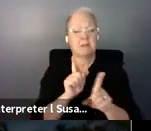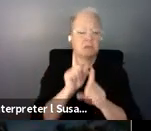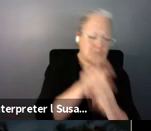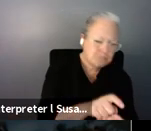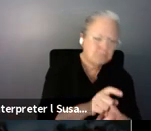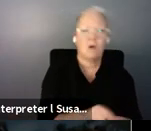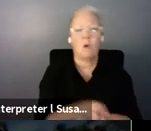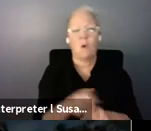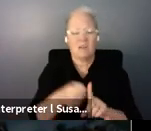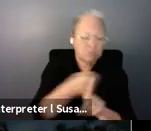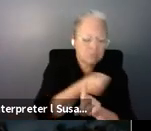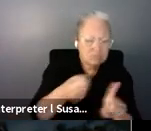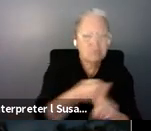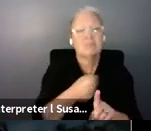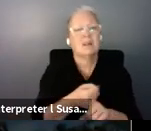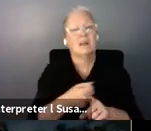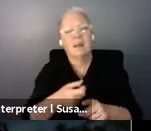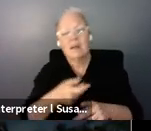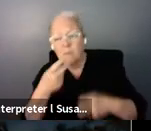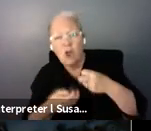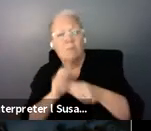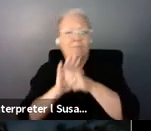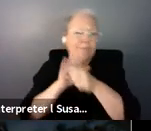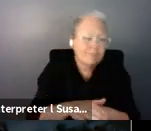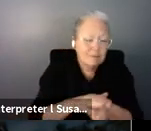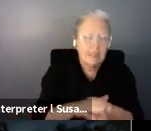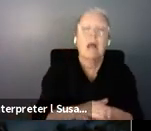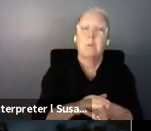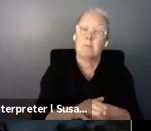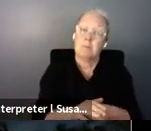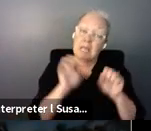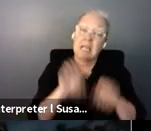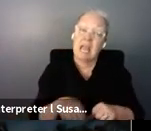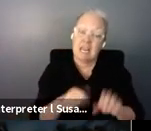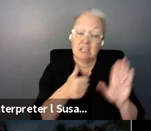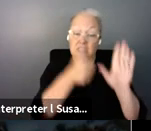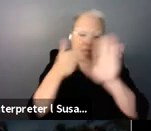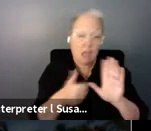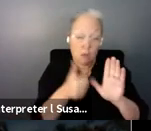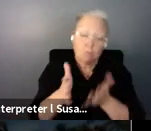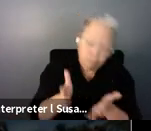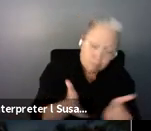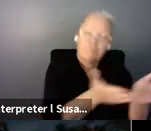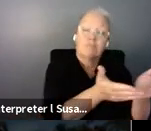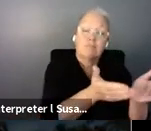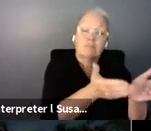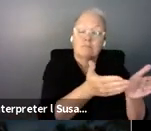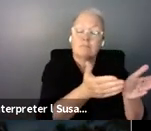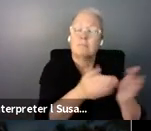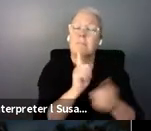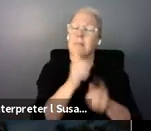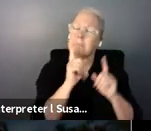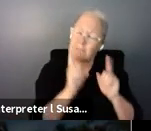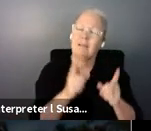very well-developed systems you will have some emergency foster care placements available for that but in many cases that